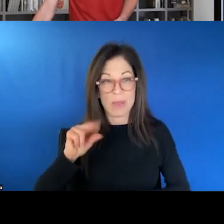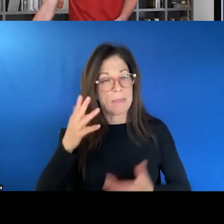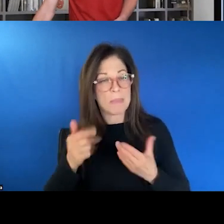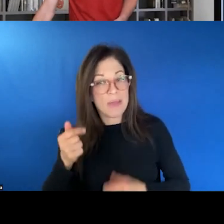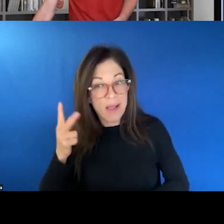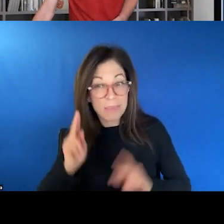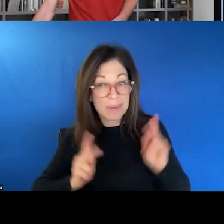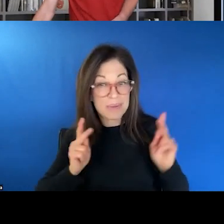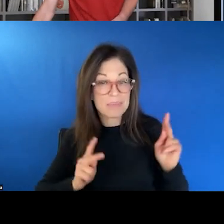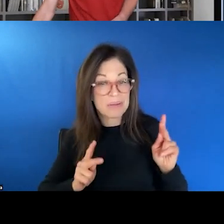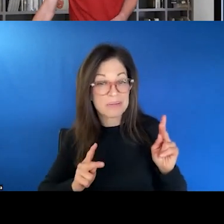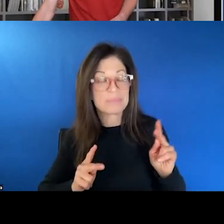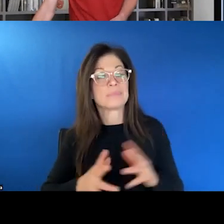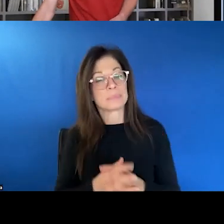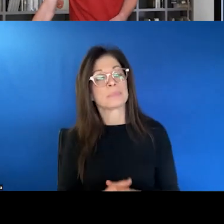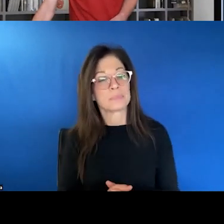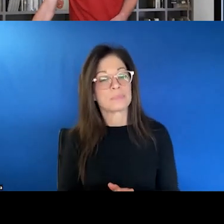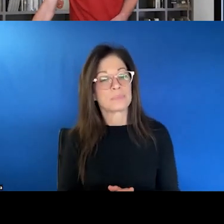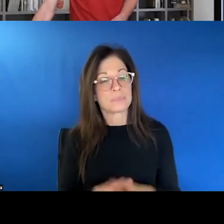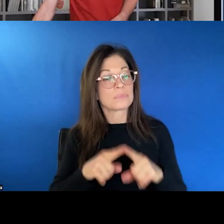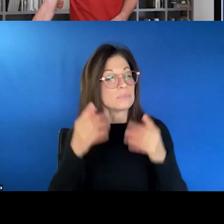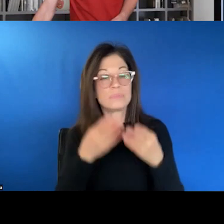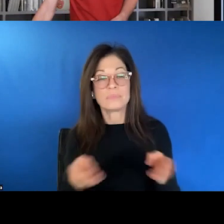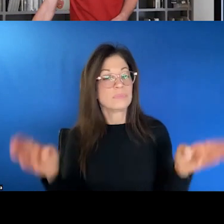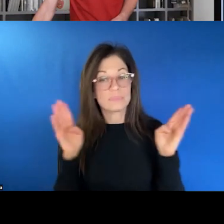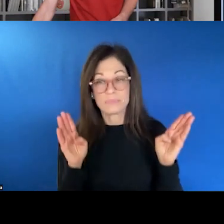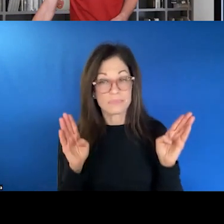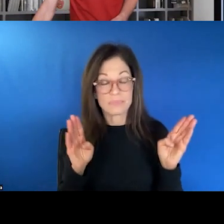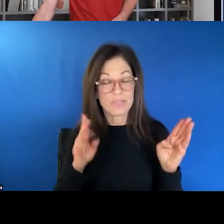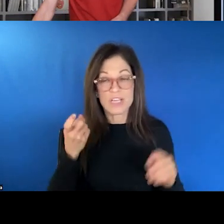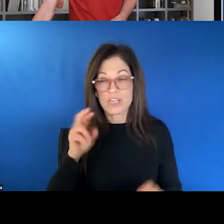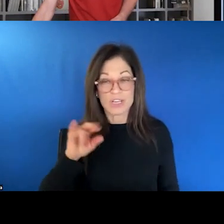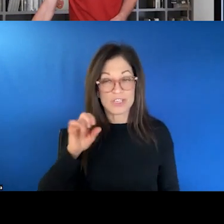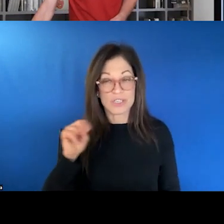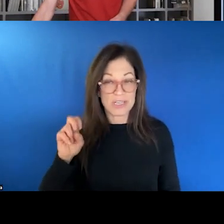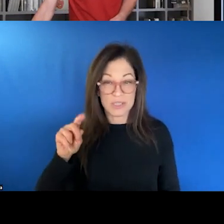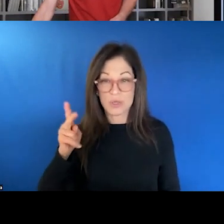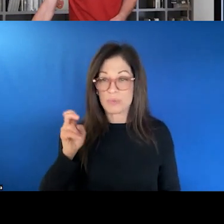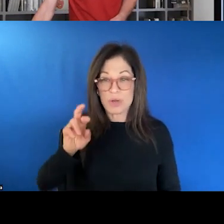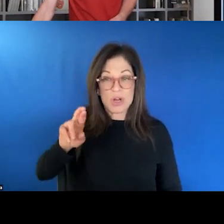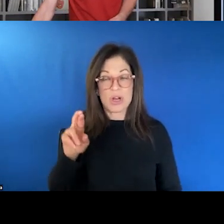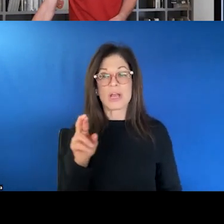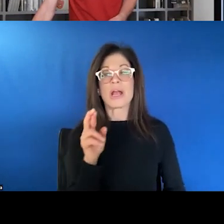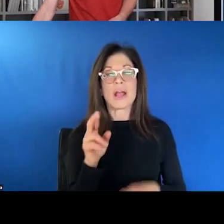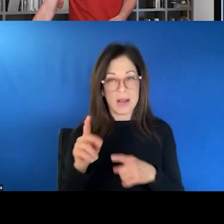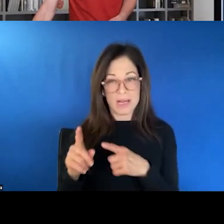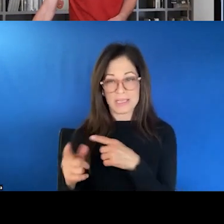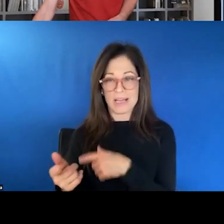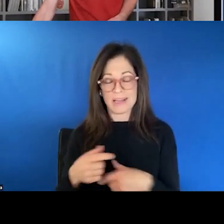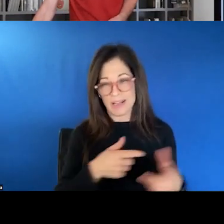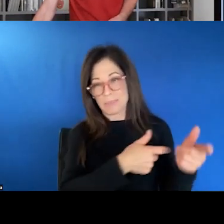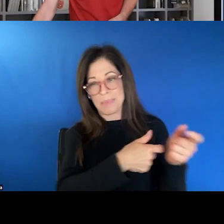people, it looks like. But overall, Dr. Jen Stuber moved some people out of the definitely nose